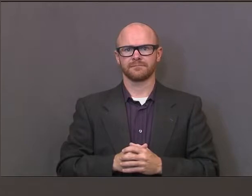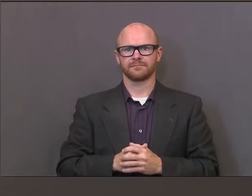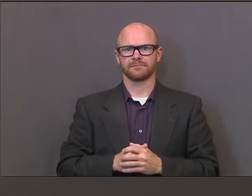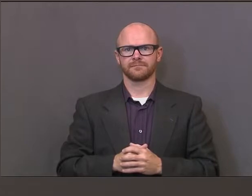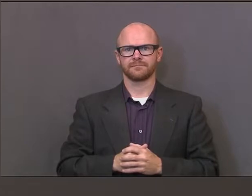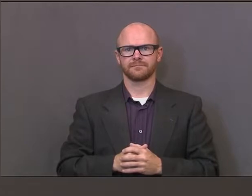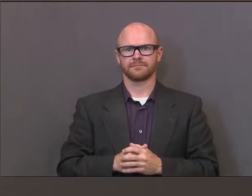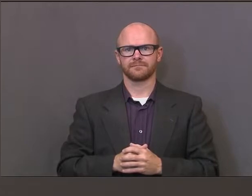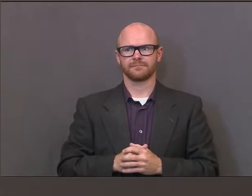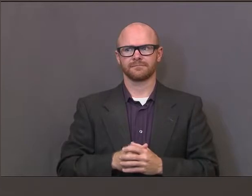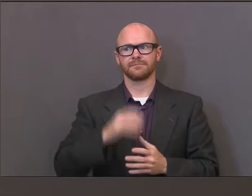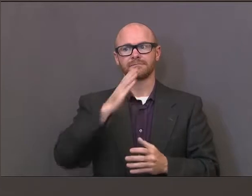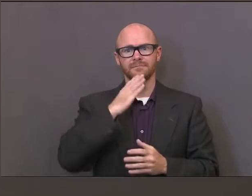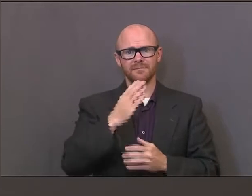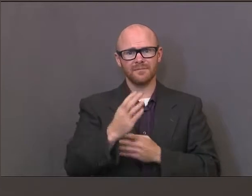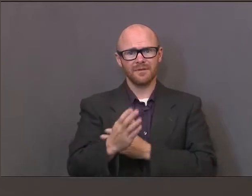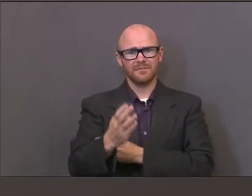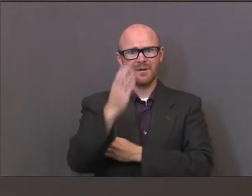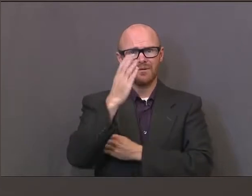Good morning, everyone.